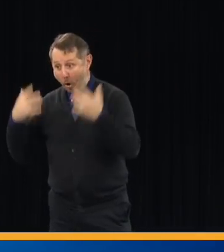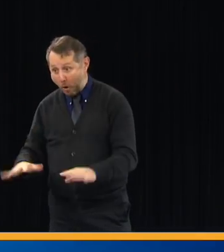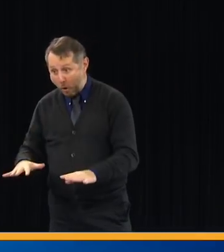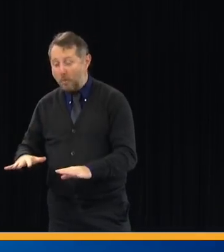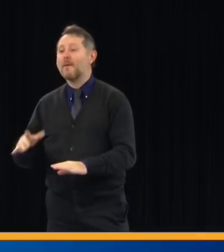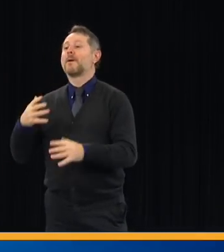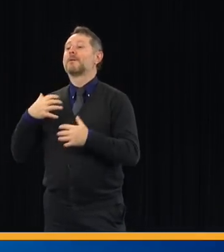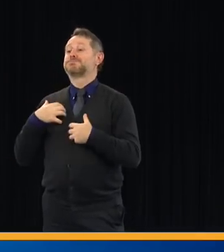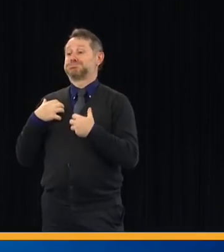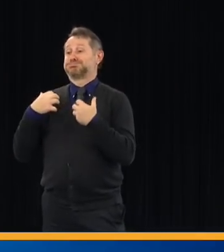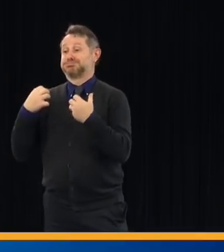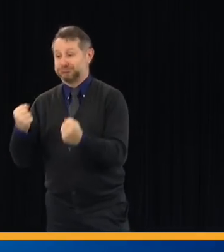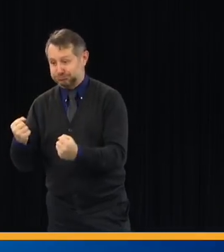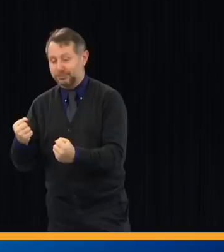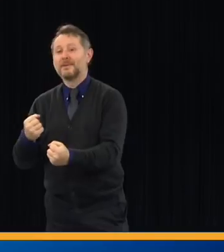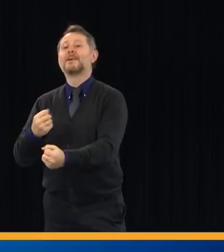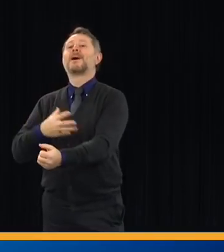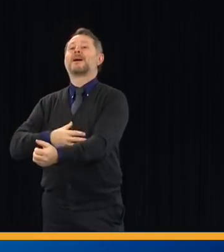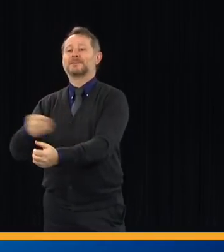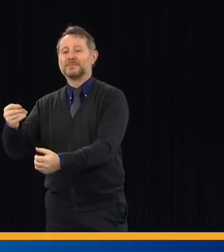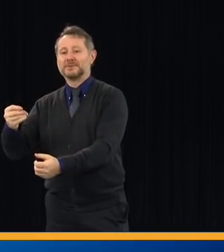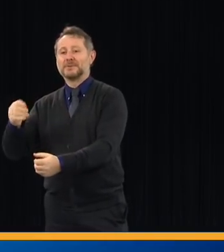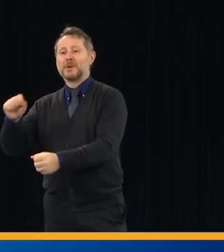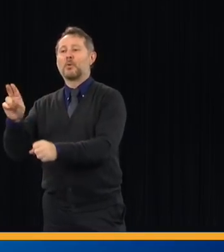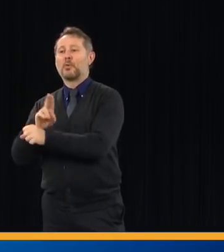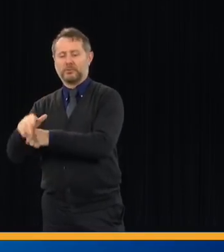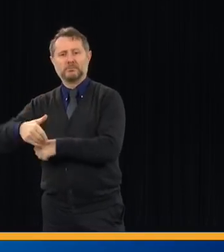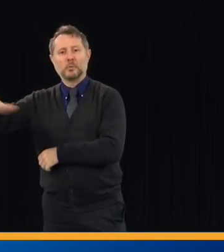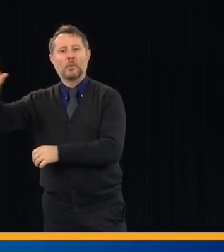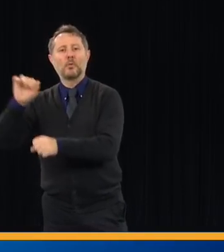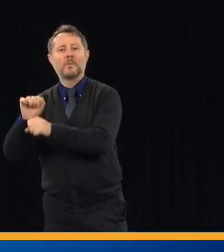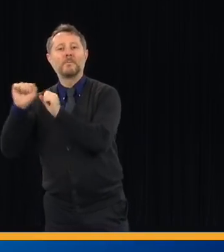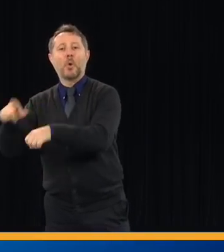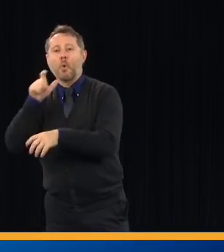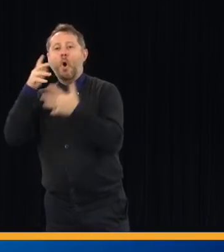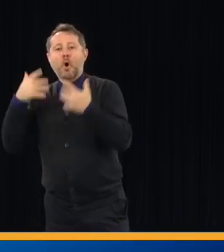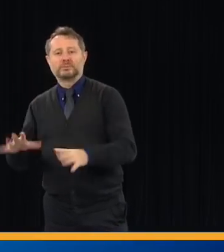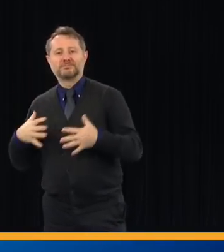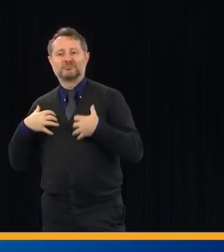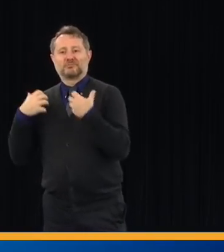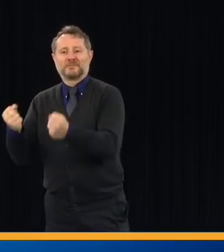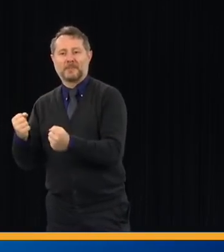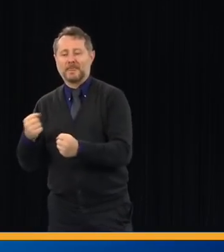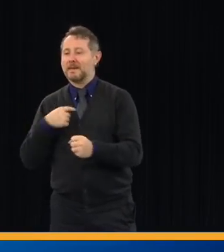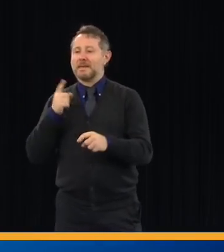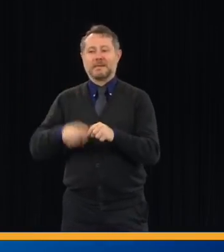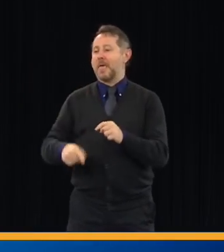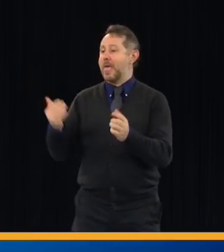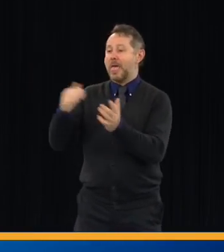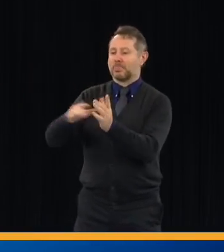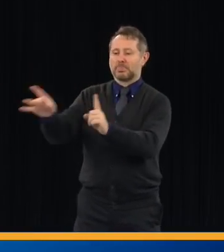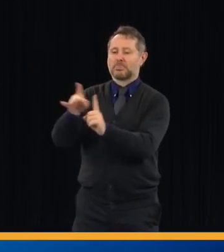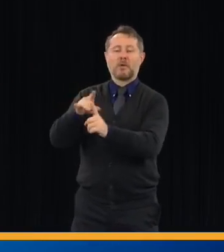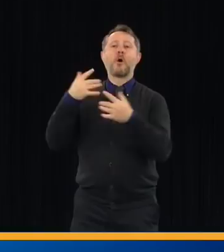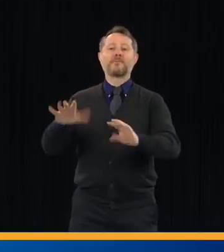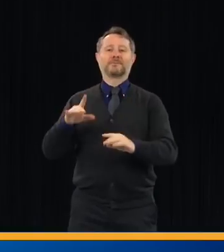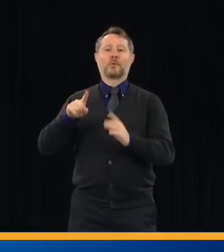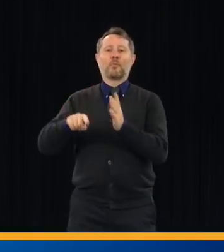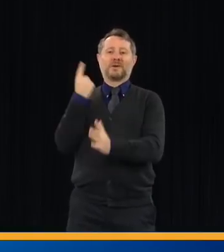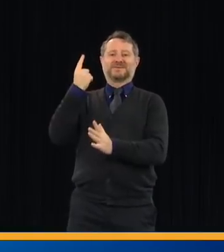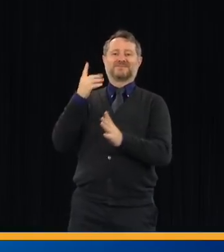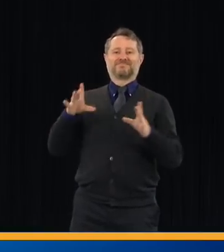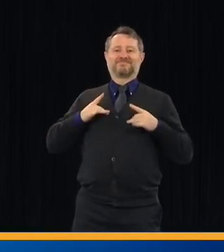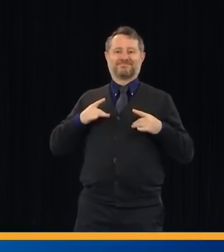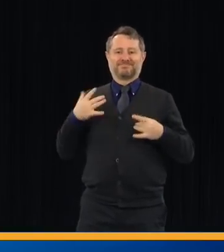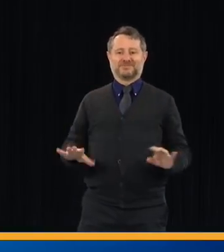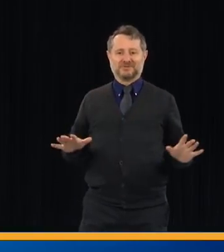person who could go back to work because they theoretically have an immunity to the virus for a period of time. They're not sure what the period of